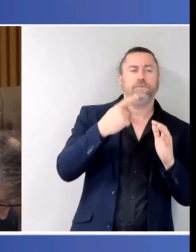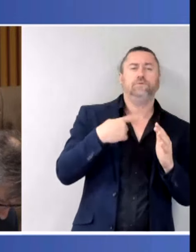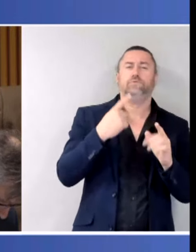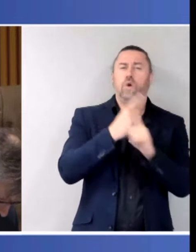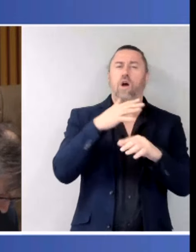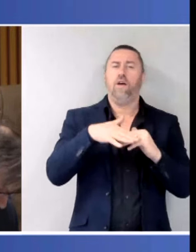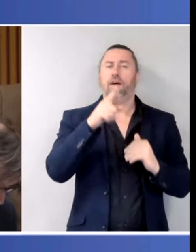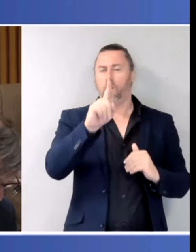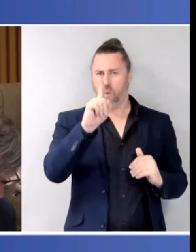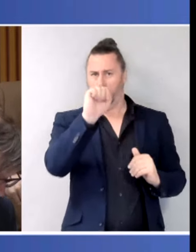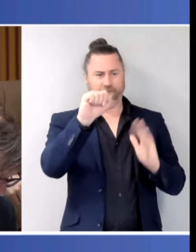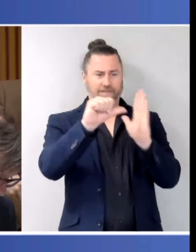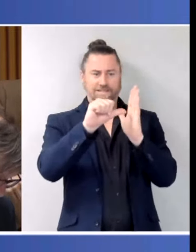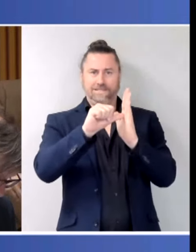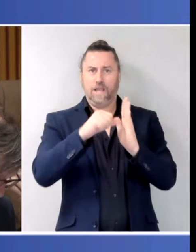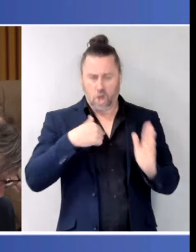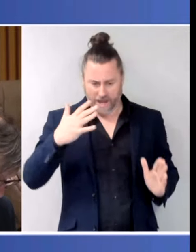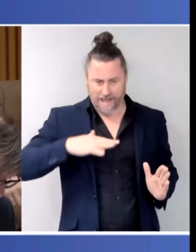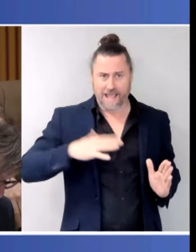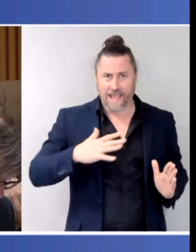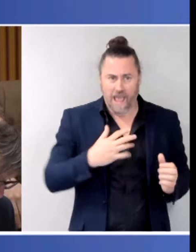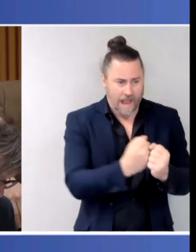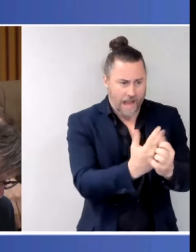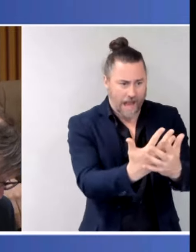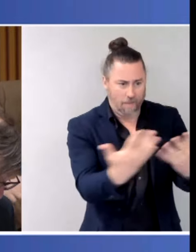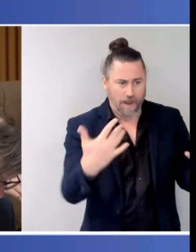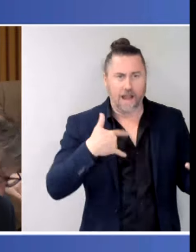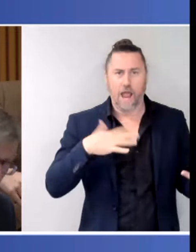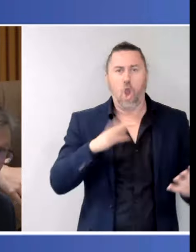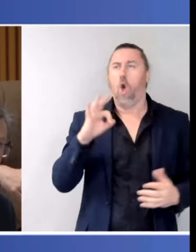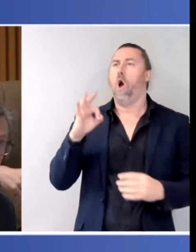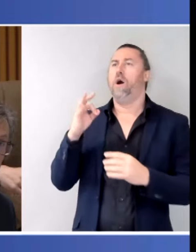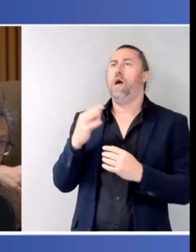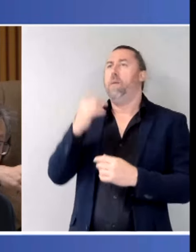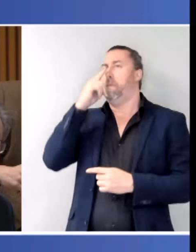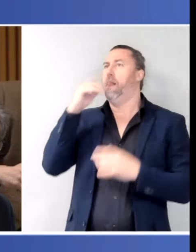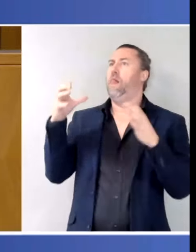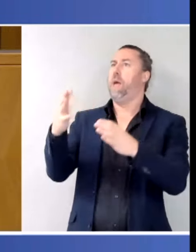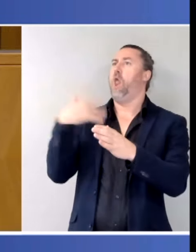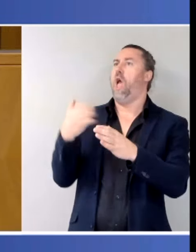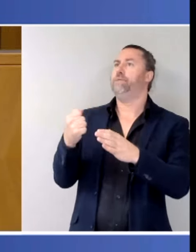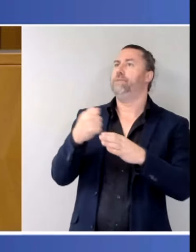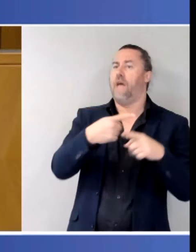does this agreement give the Northern Territory what it needs to deal with the level of need? I think this is a really